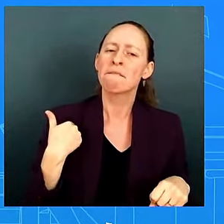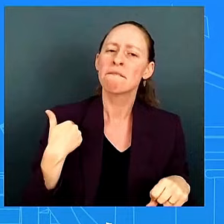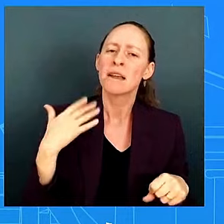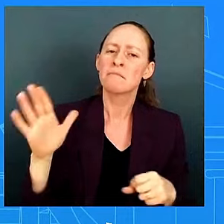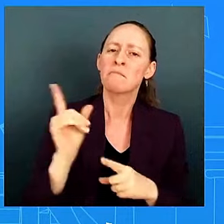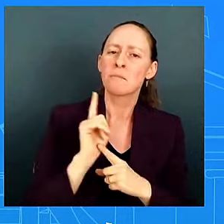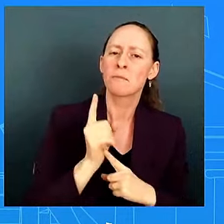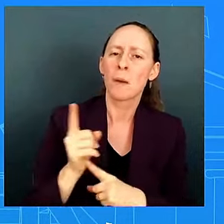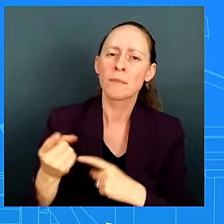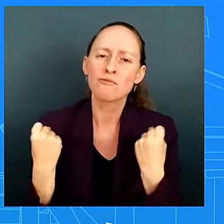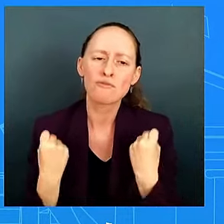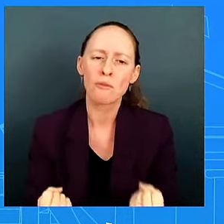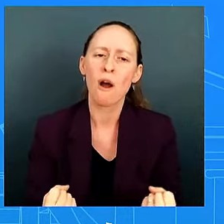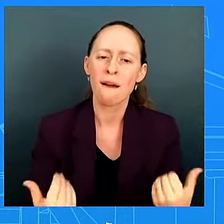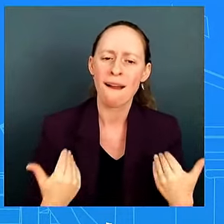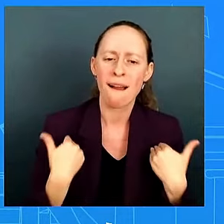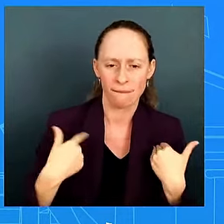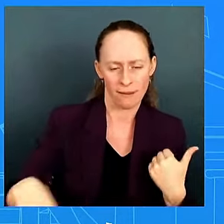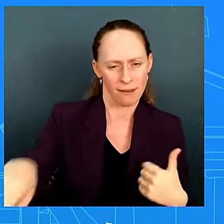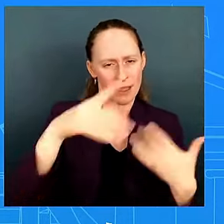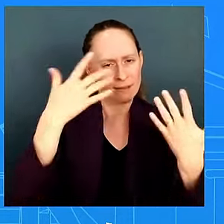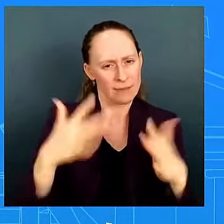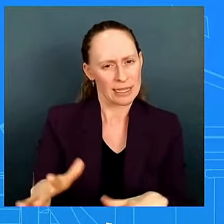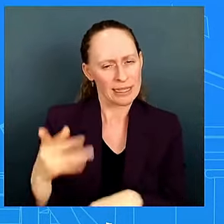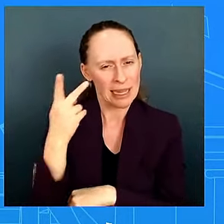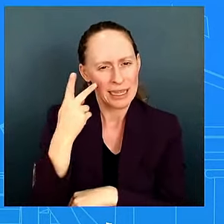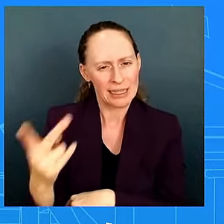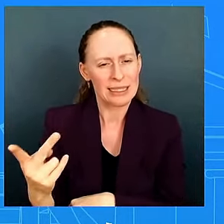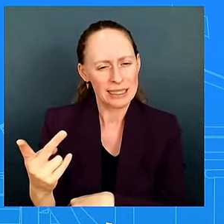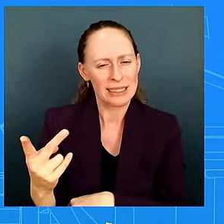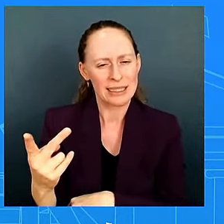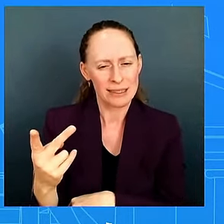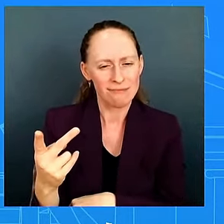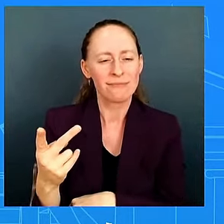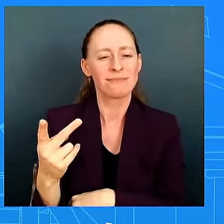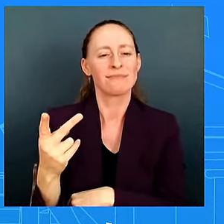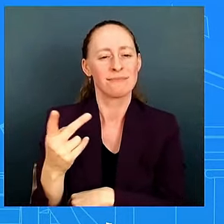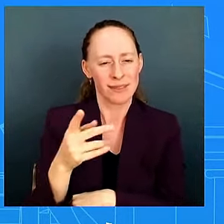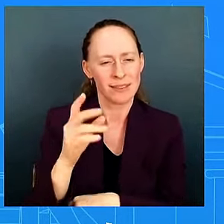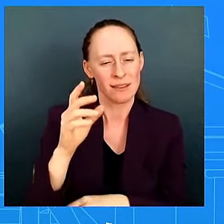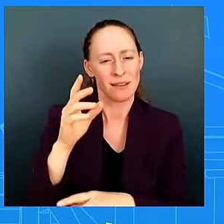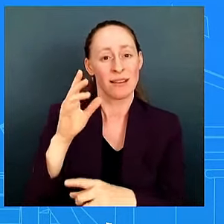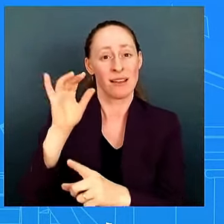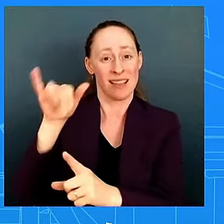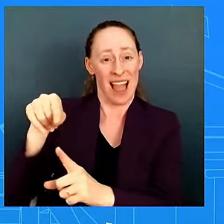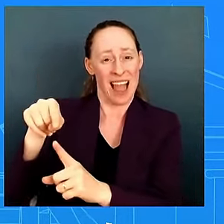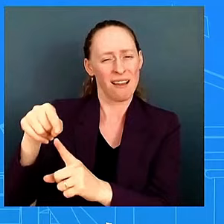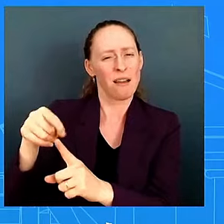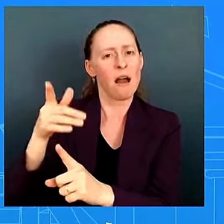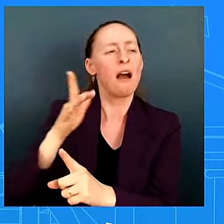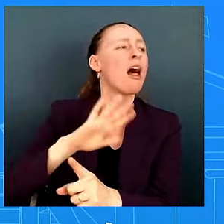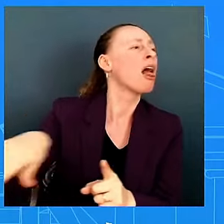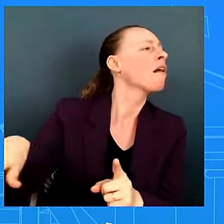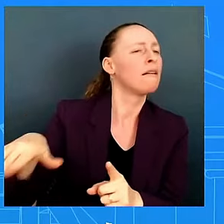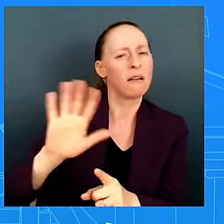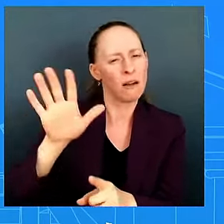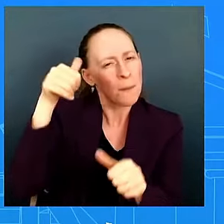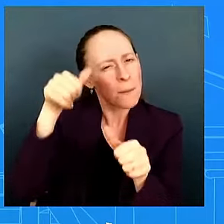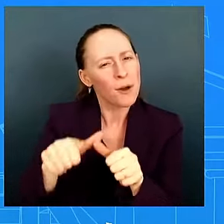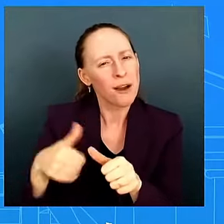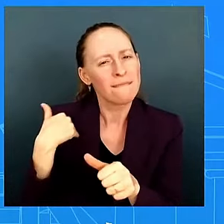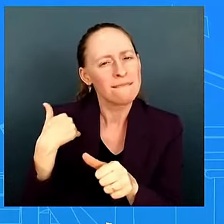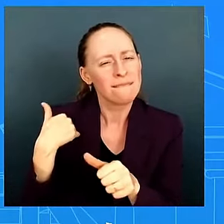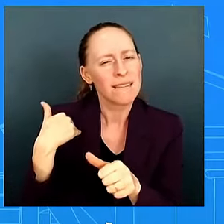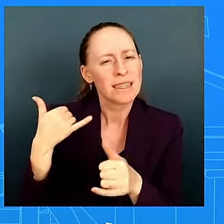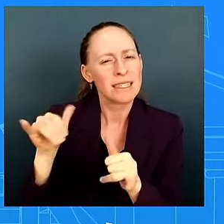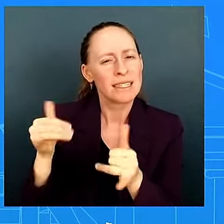know uh and so i think we cannot we cannot forget that as well and we also heard from you know president obama who